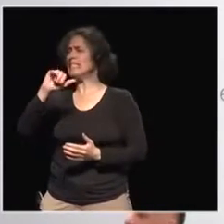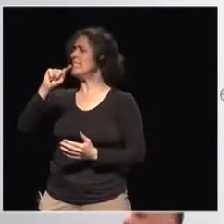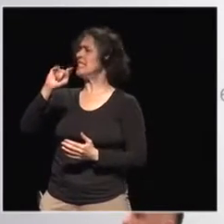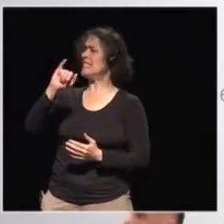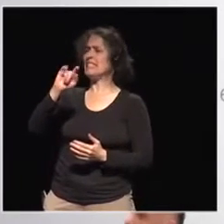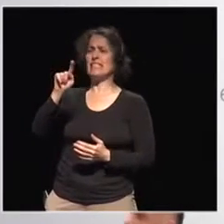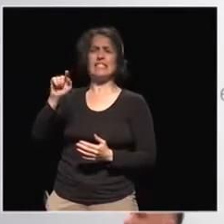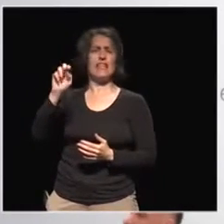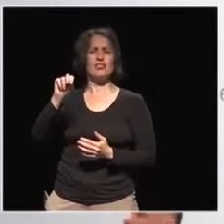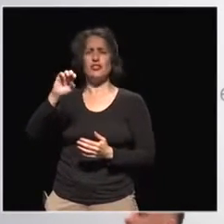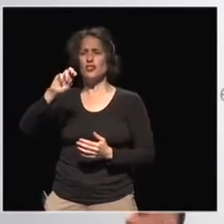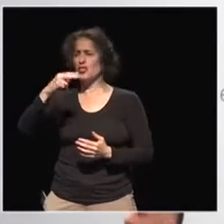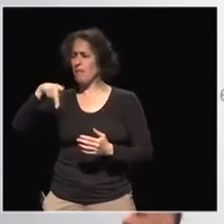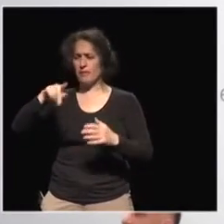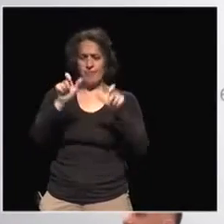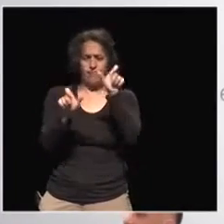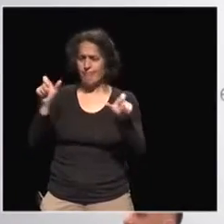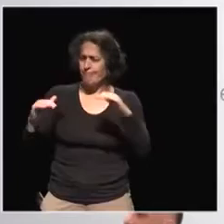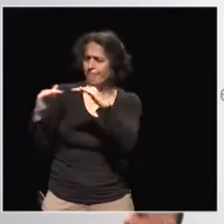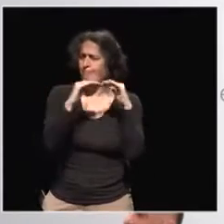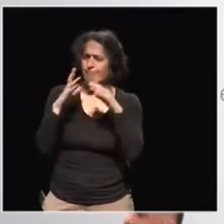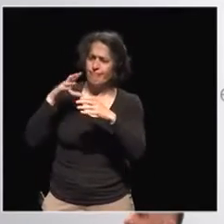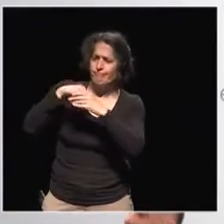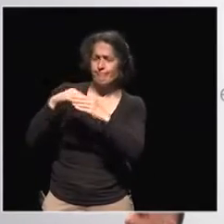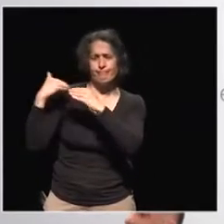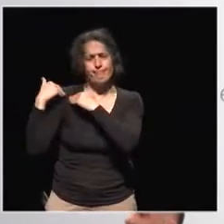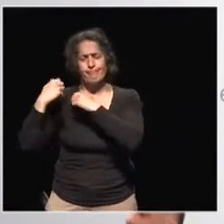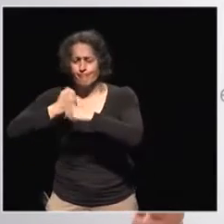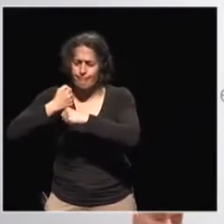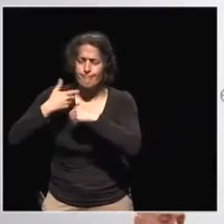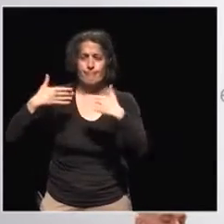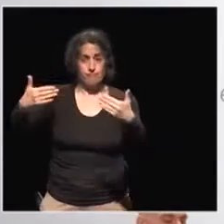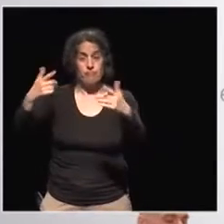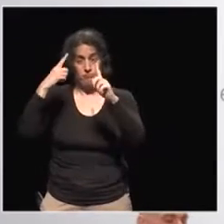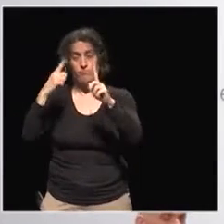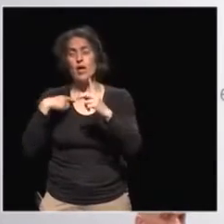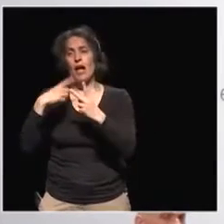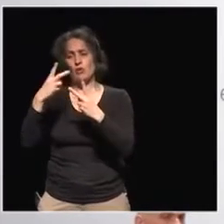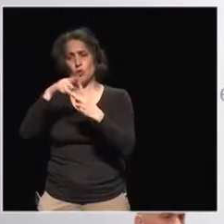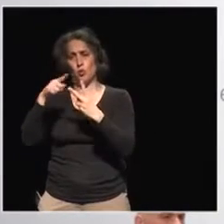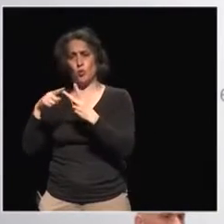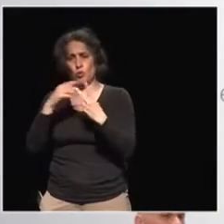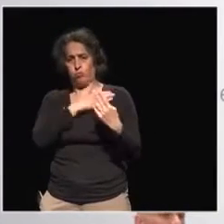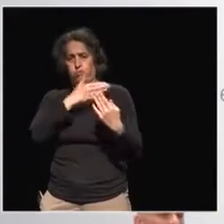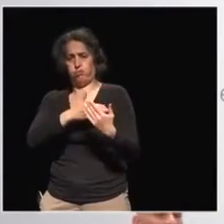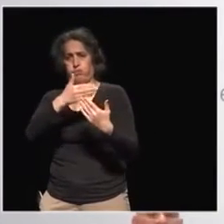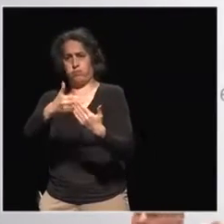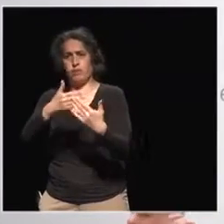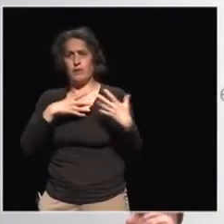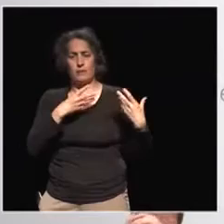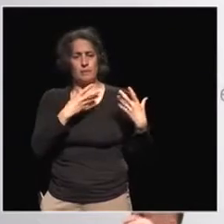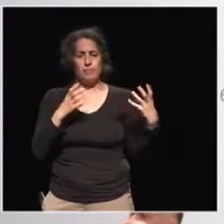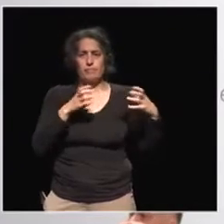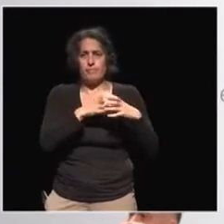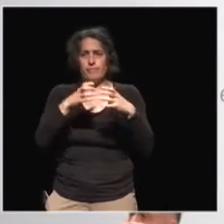conferences we organized over the last three years. The first two took place in Johannesburg in South Africa, and the last one during the